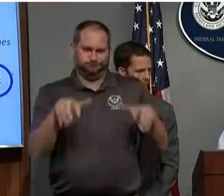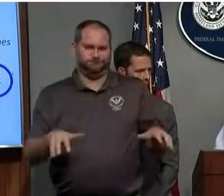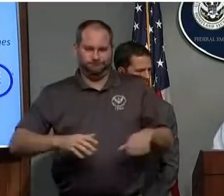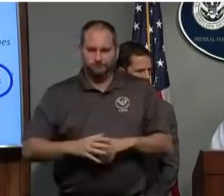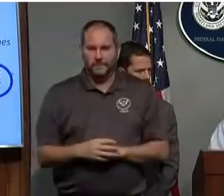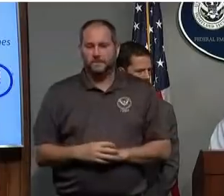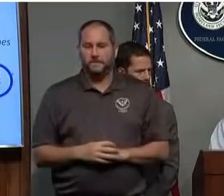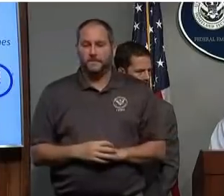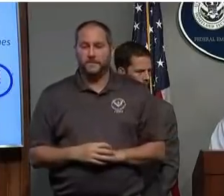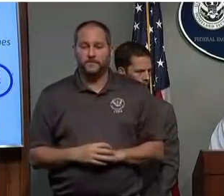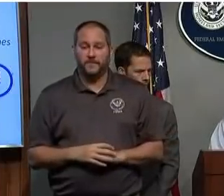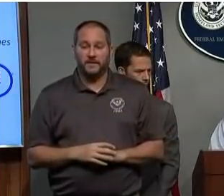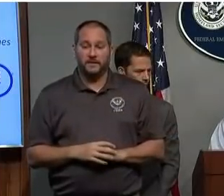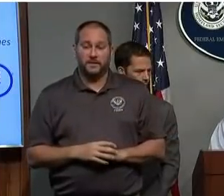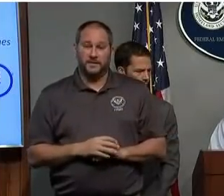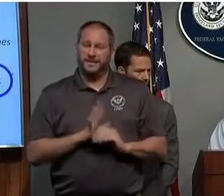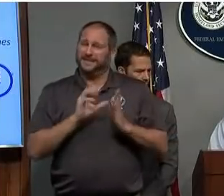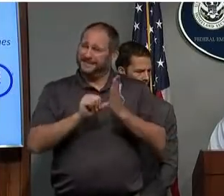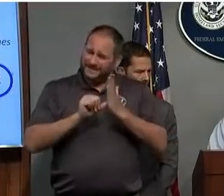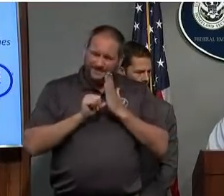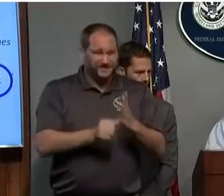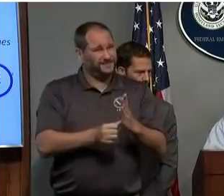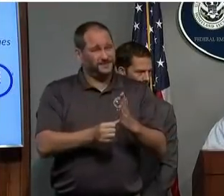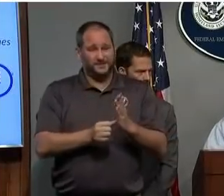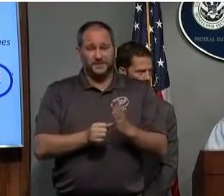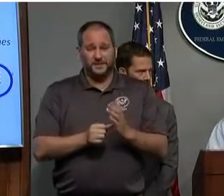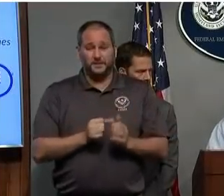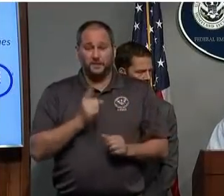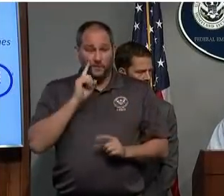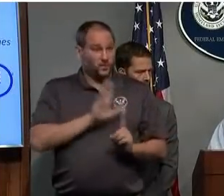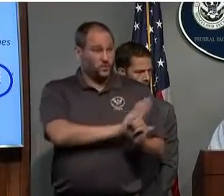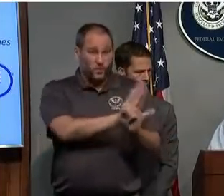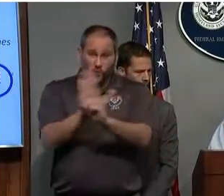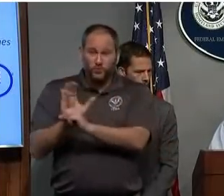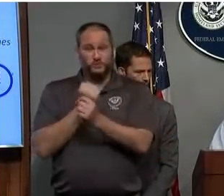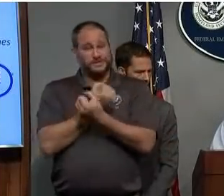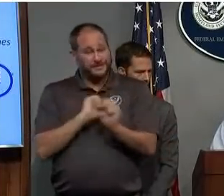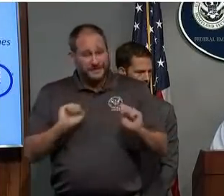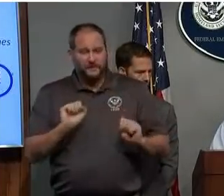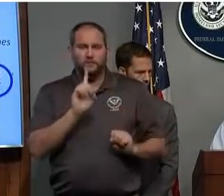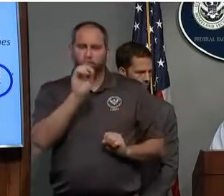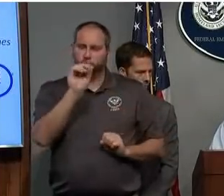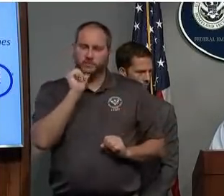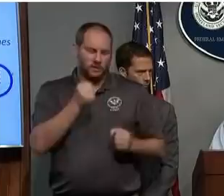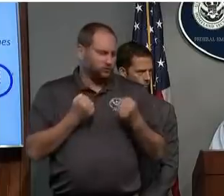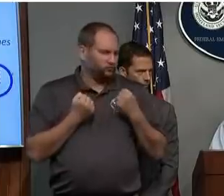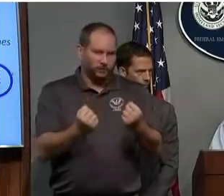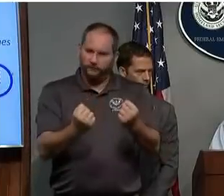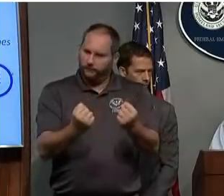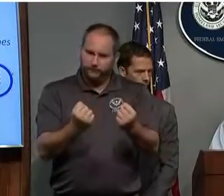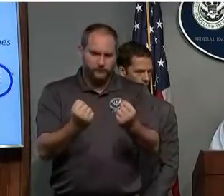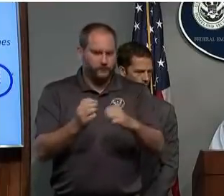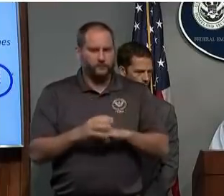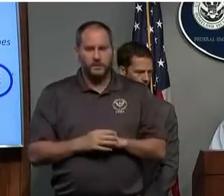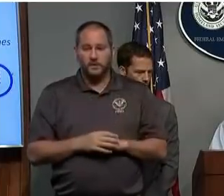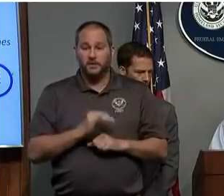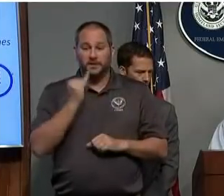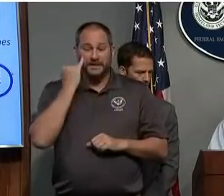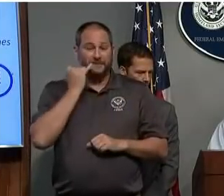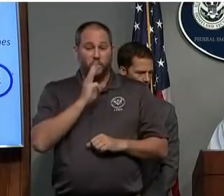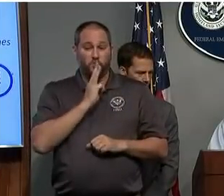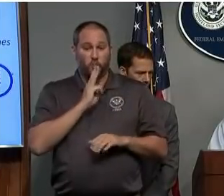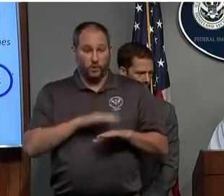your own safety to not drive where water covers the roadways,